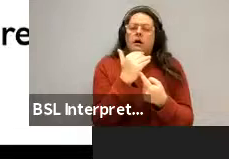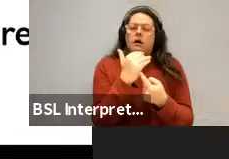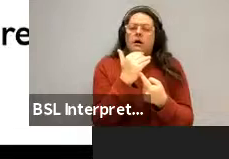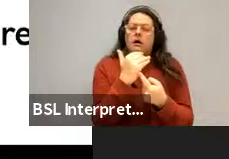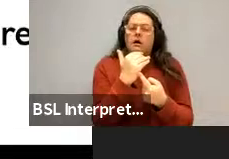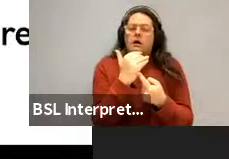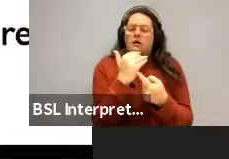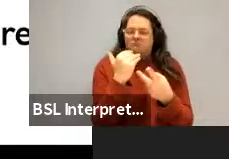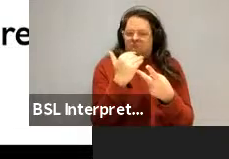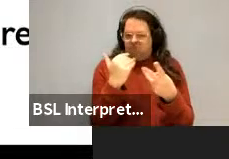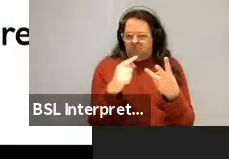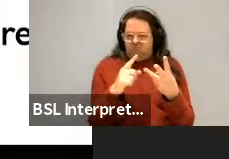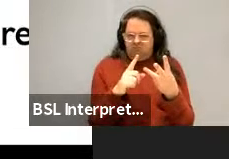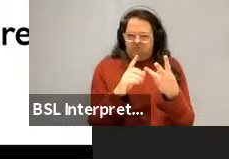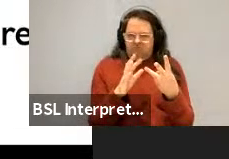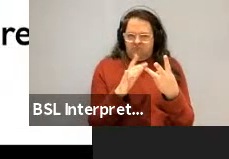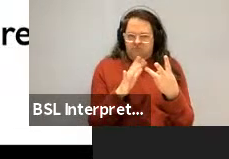um,